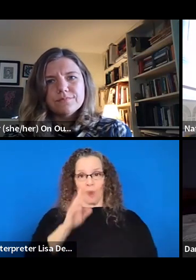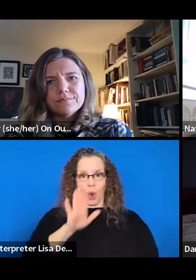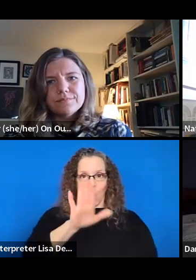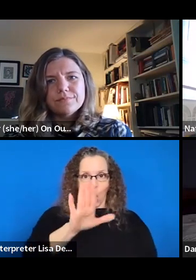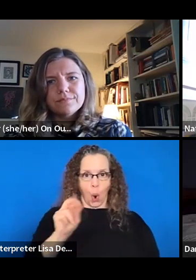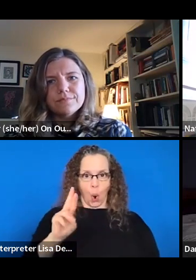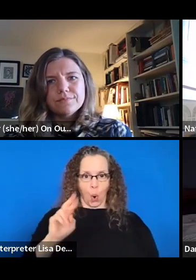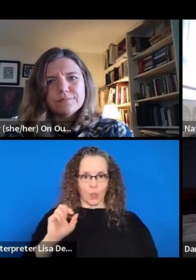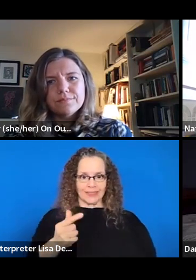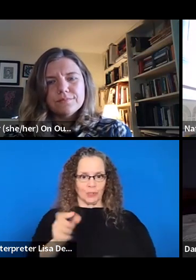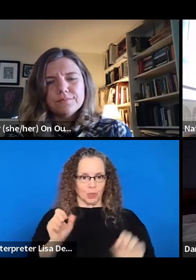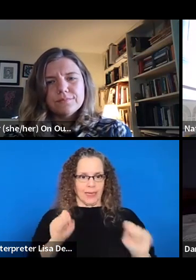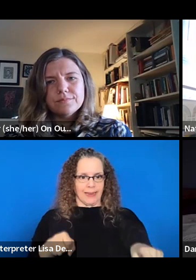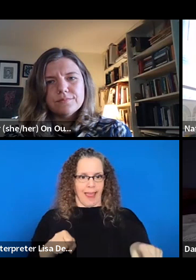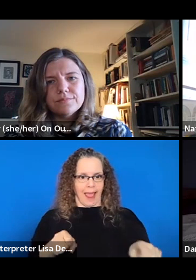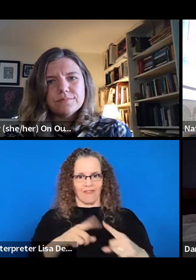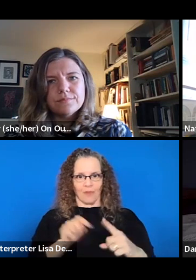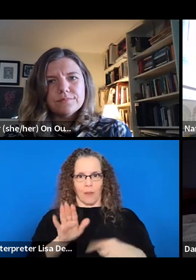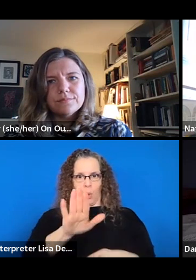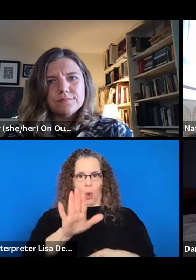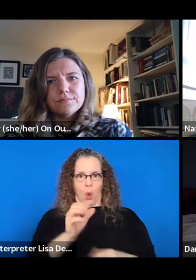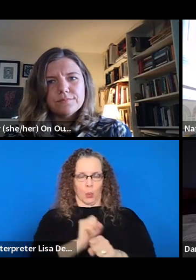it could be examples from your own work.